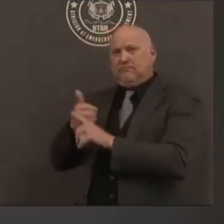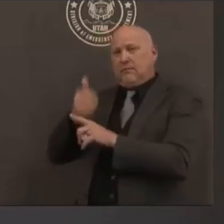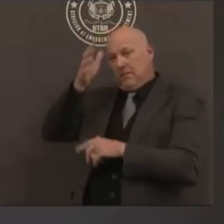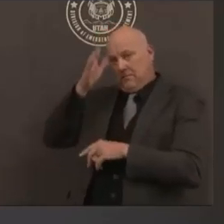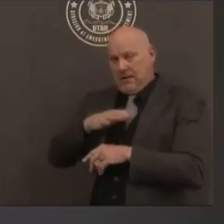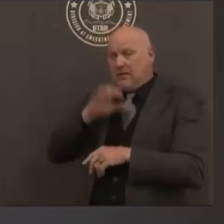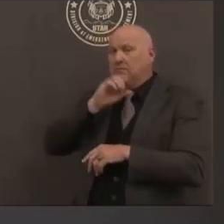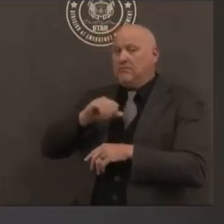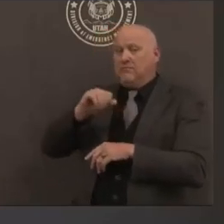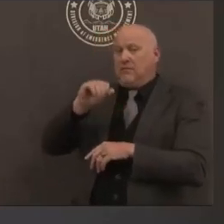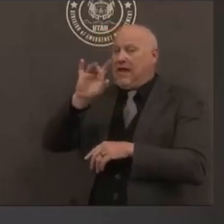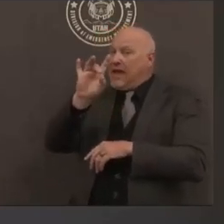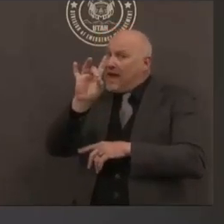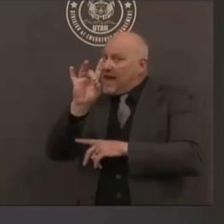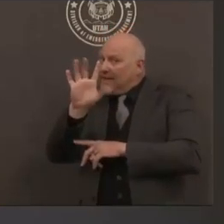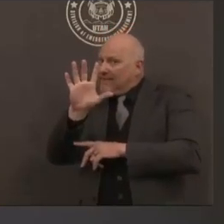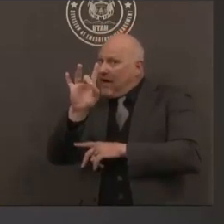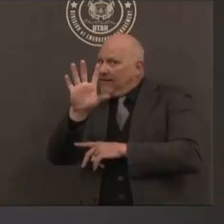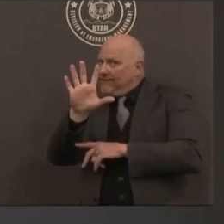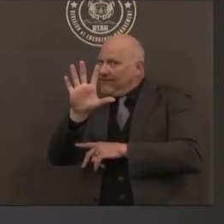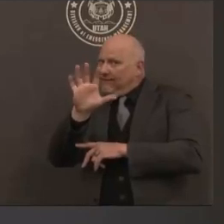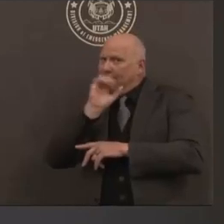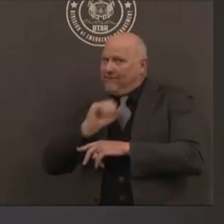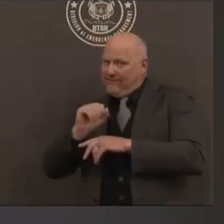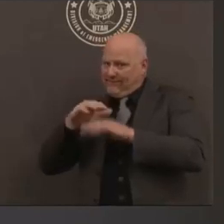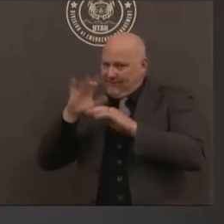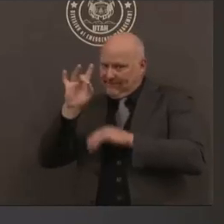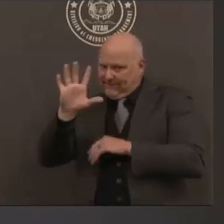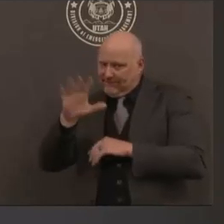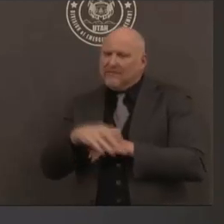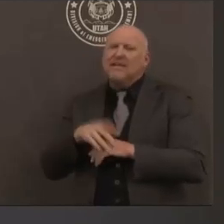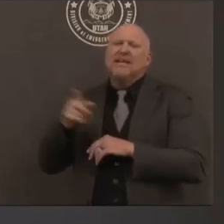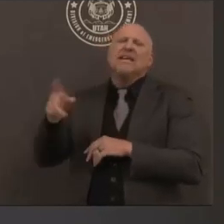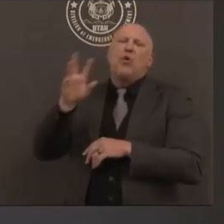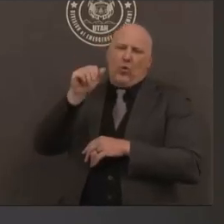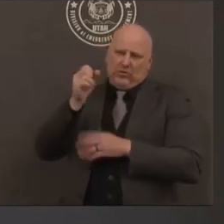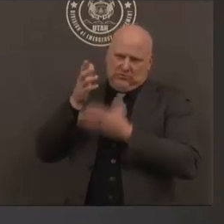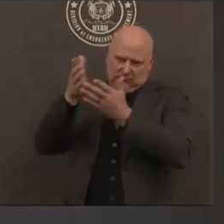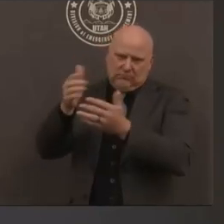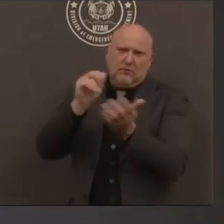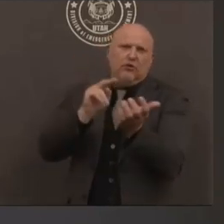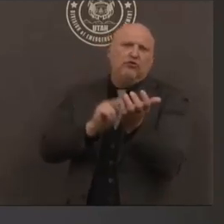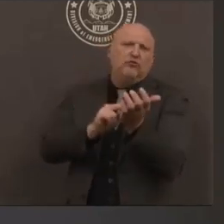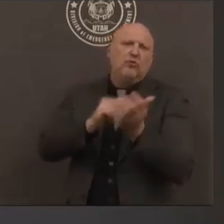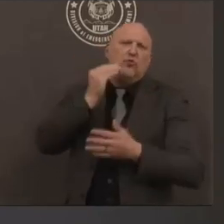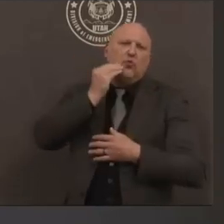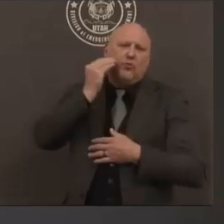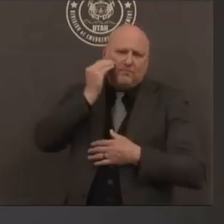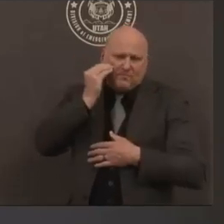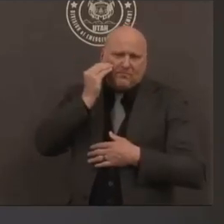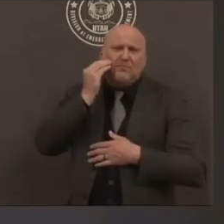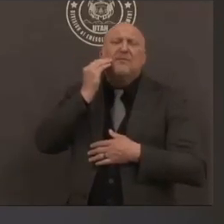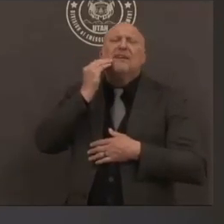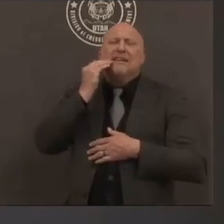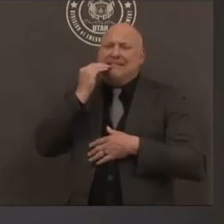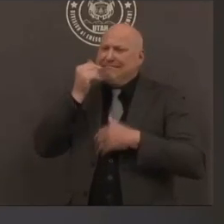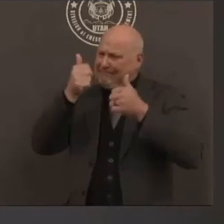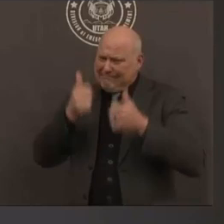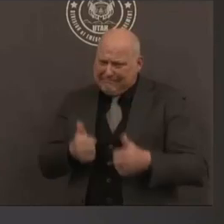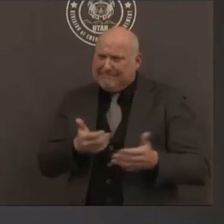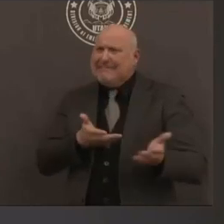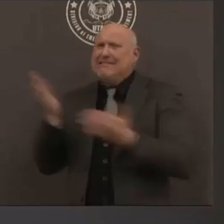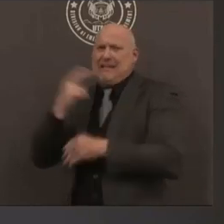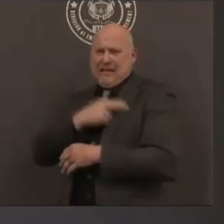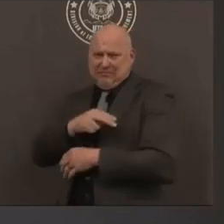away in a hospital and was a resident of a long-term care facility prior to being hospitalized our healthcare staff are